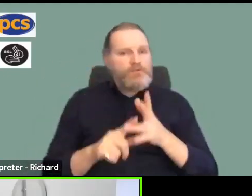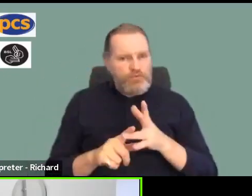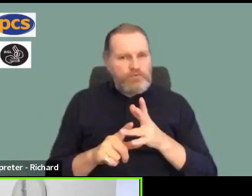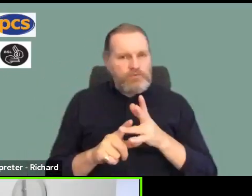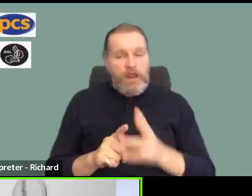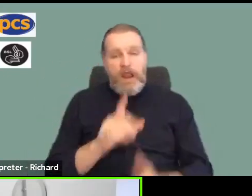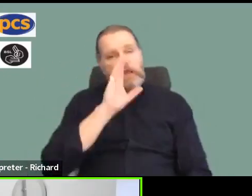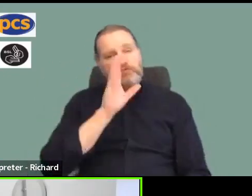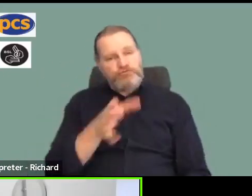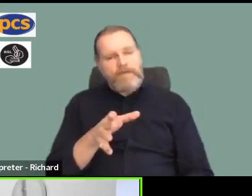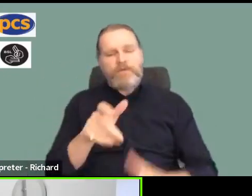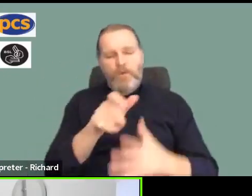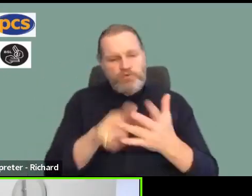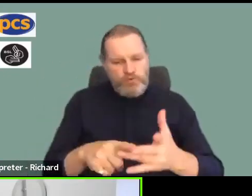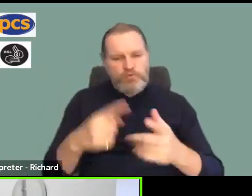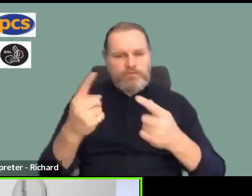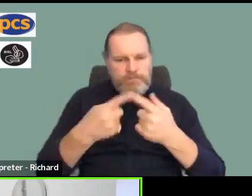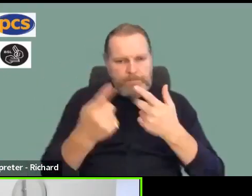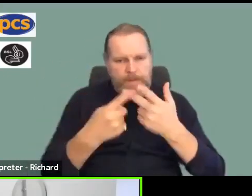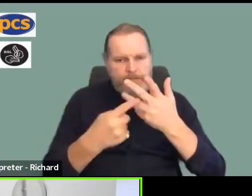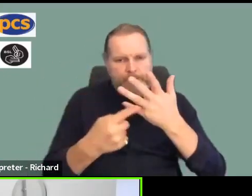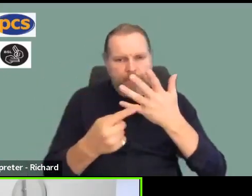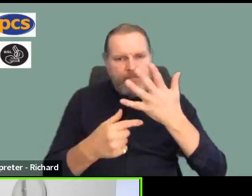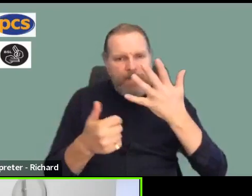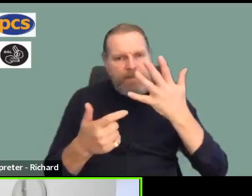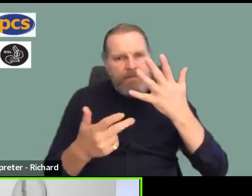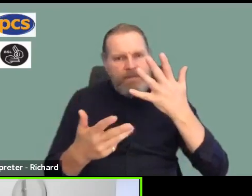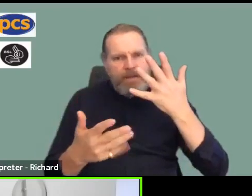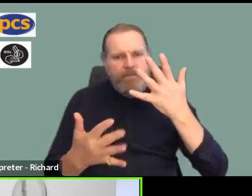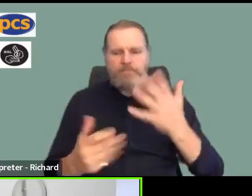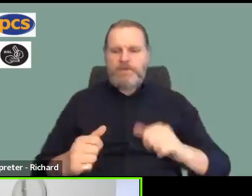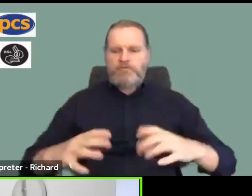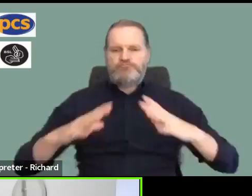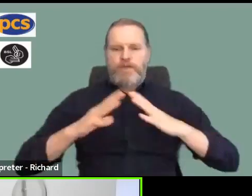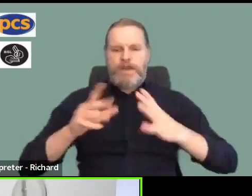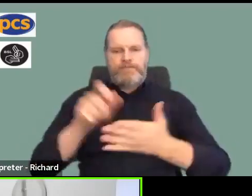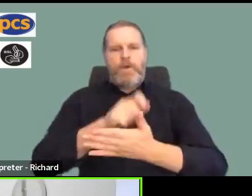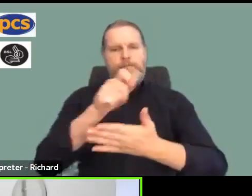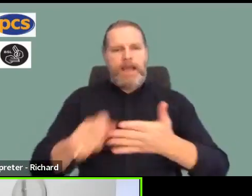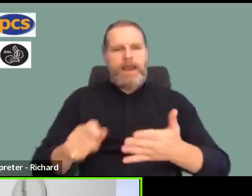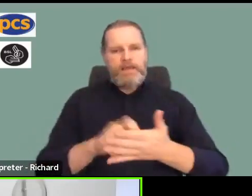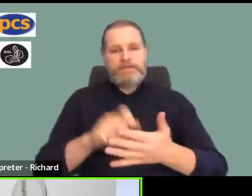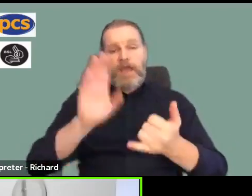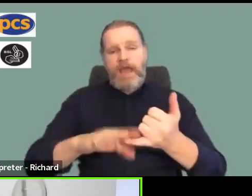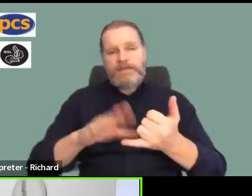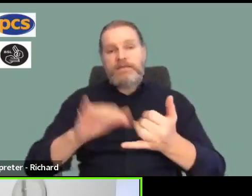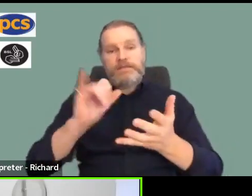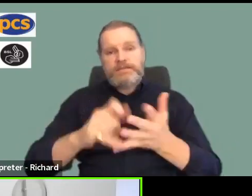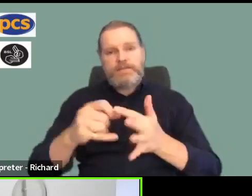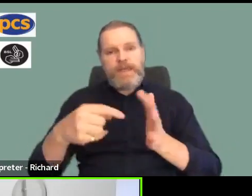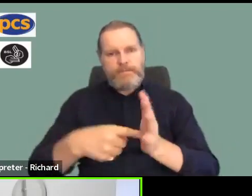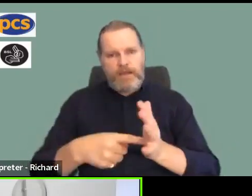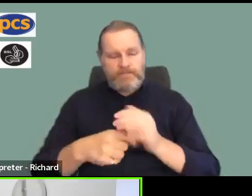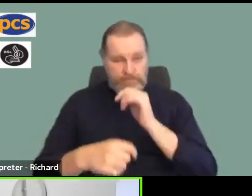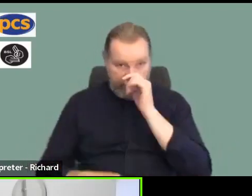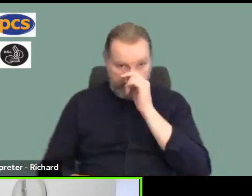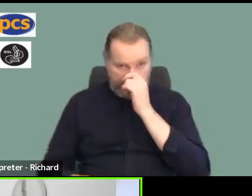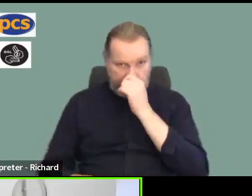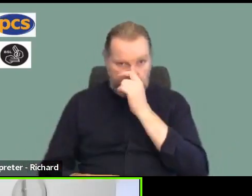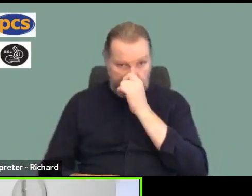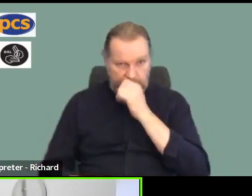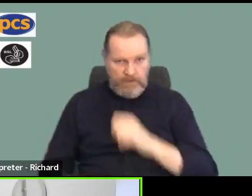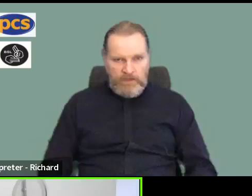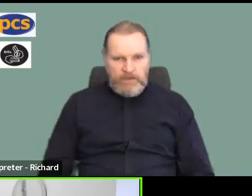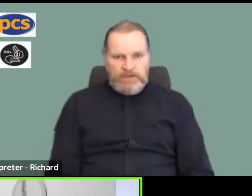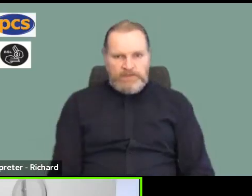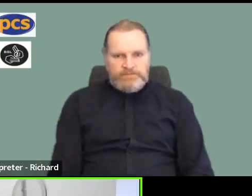things that we can all do to make sure that we're ballot ready. And then one more, And then obviously, I'll hand over to you